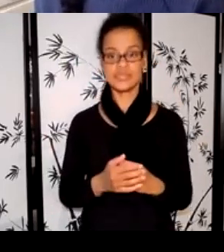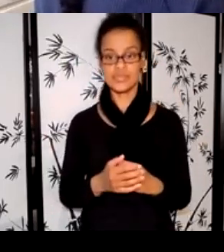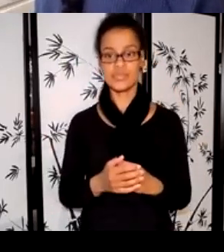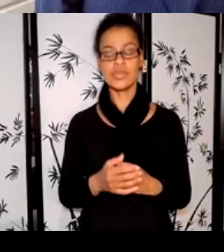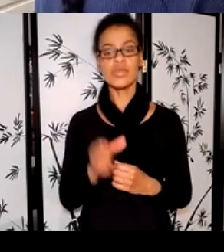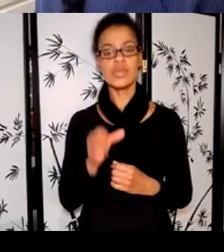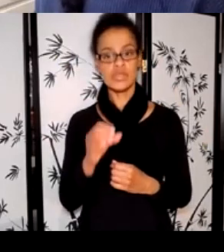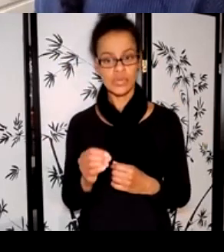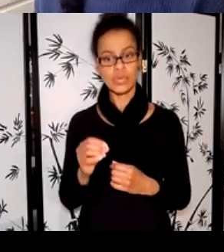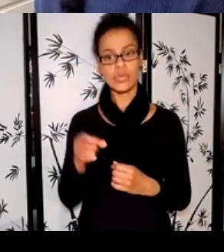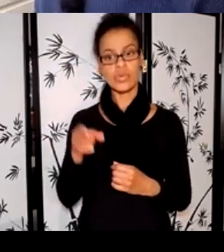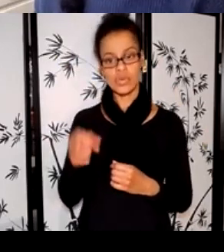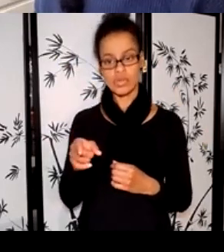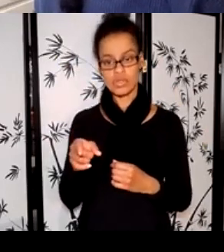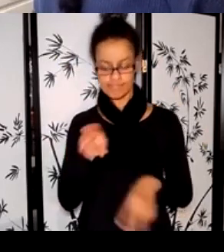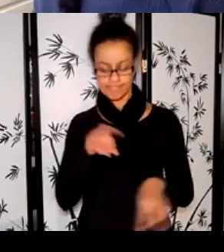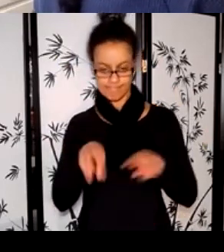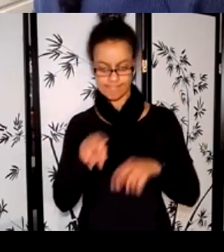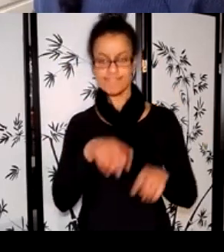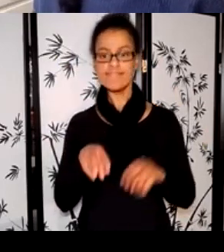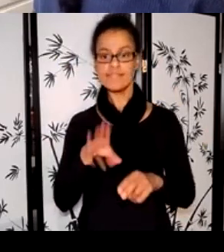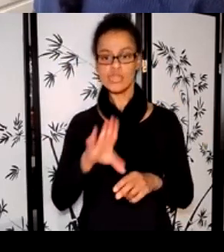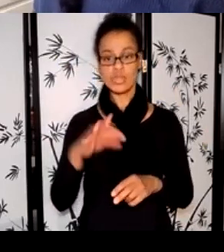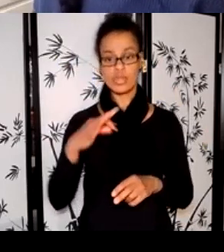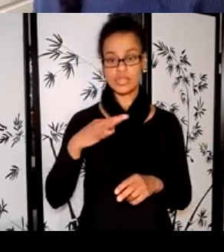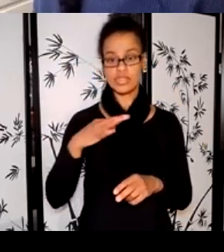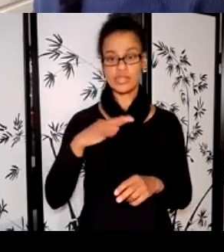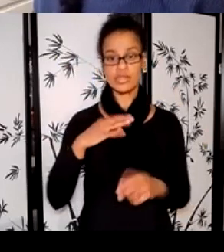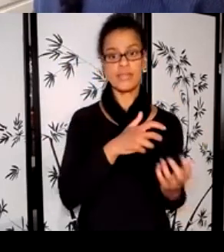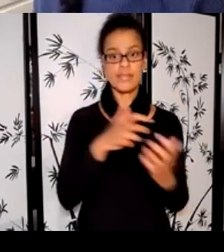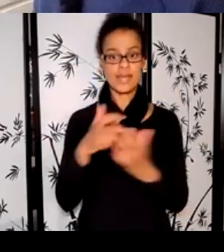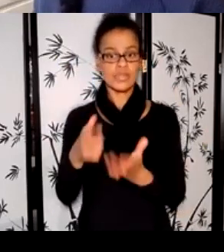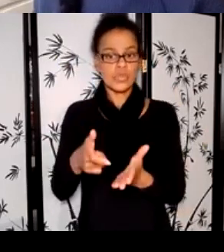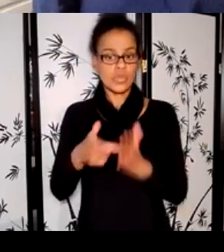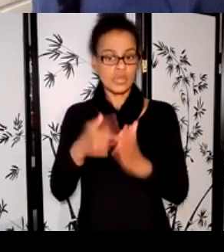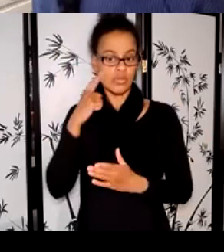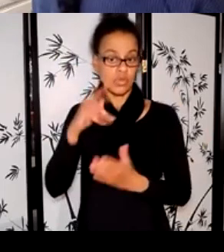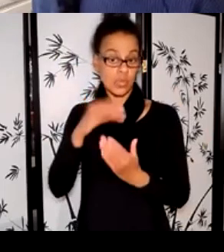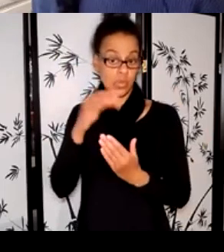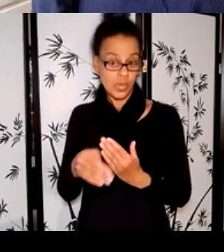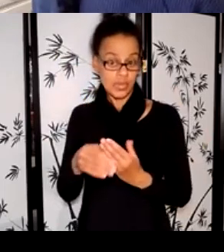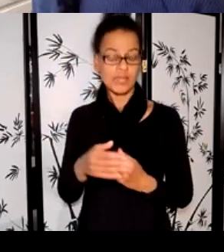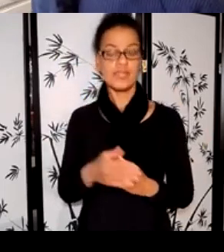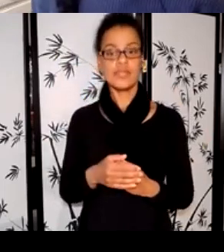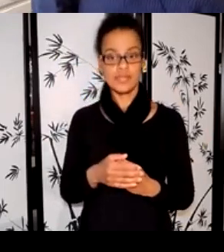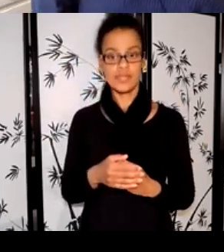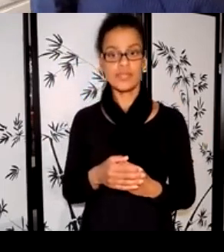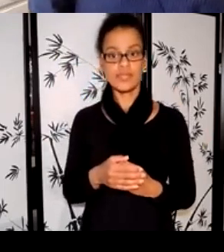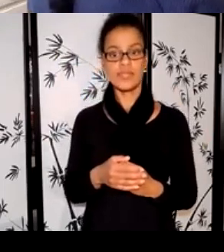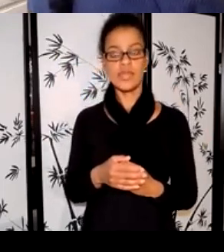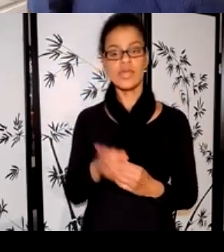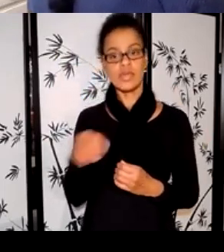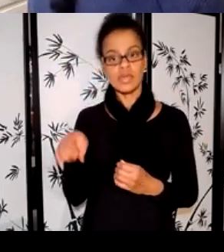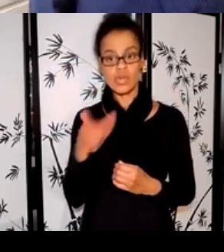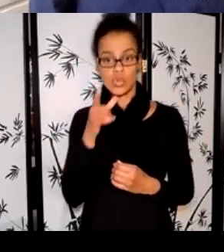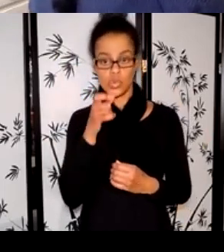the criteria of the program, and if after reviewing the entire application, there's a sense of confidence and trust in